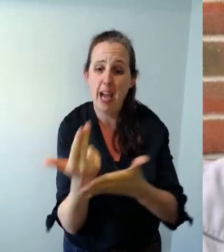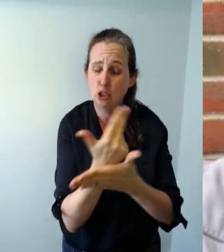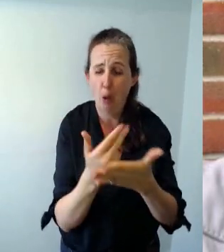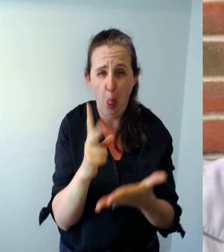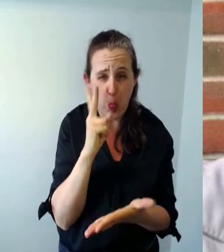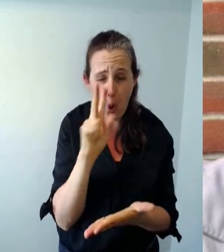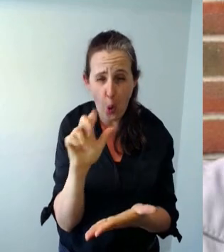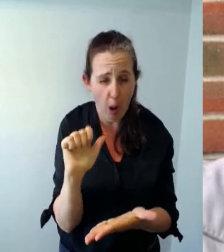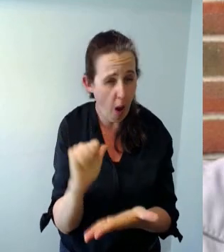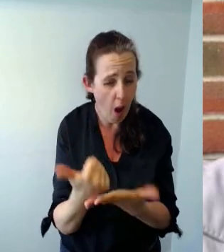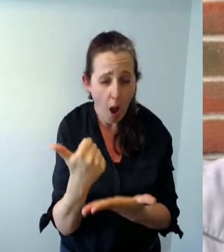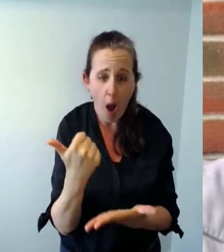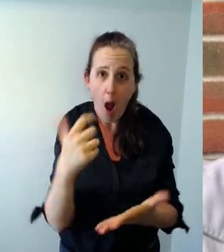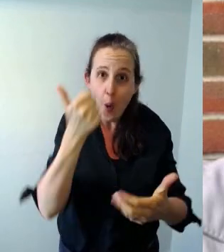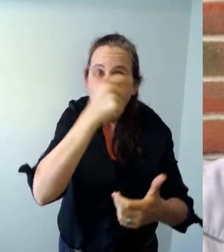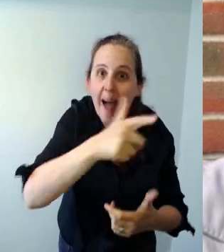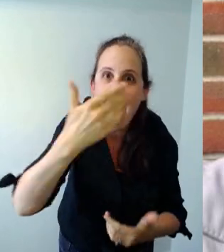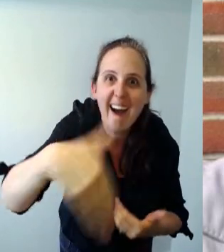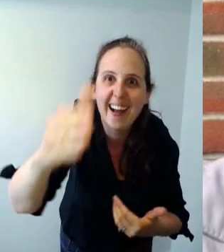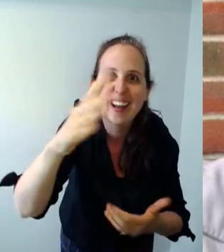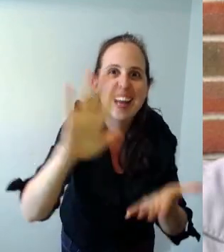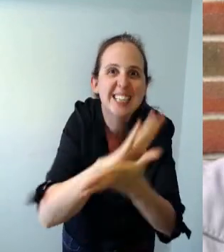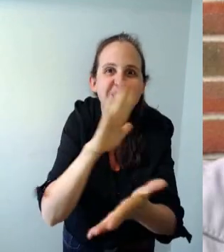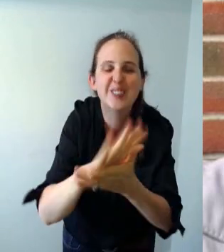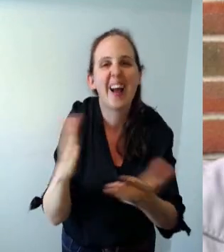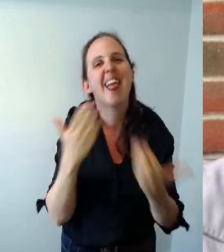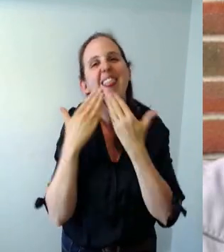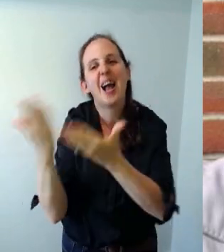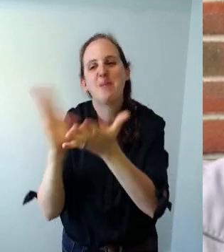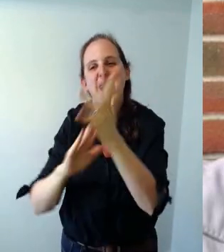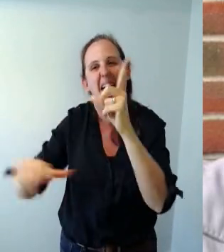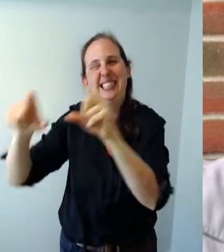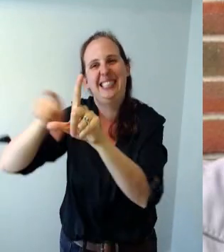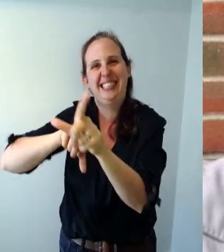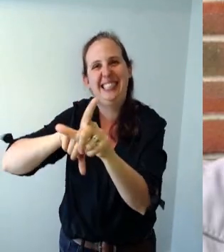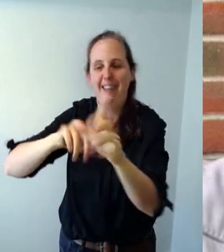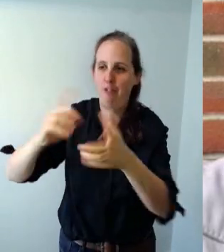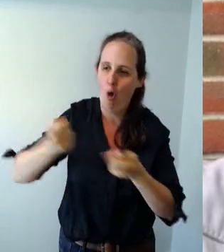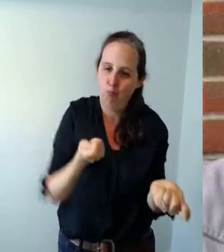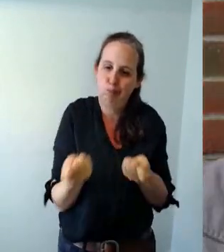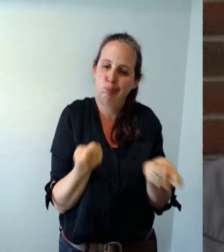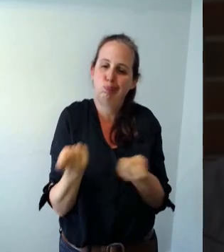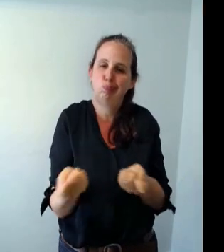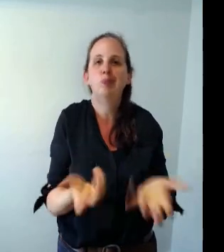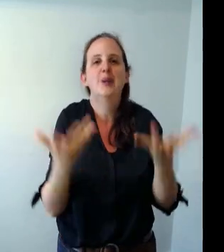so good luck and enjoy and thank you mandy for hosting today's workshop